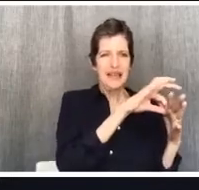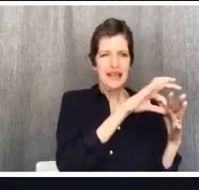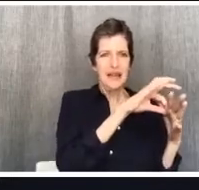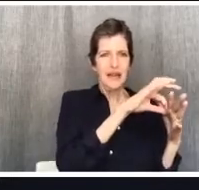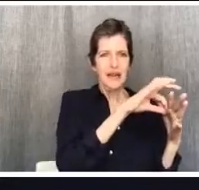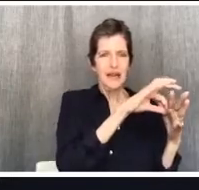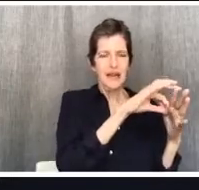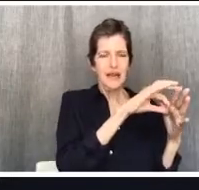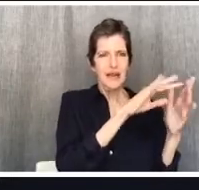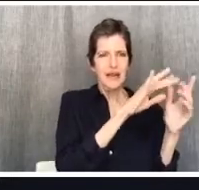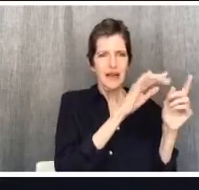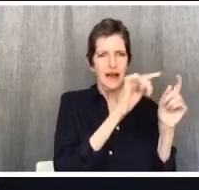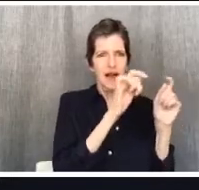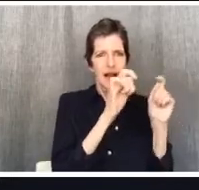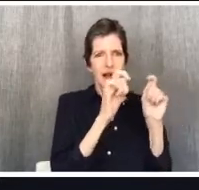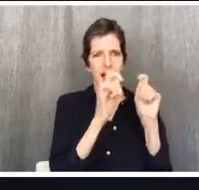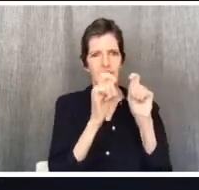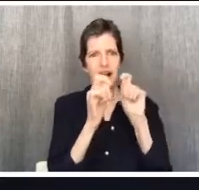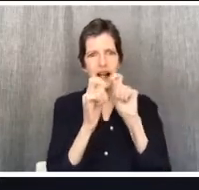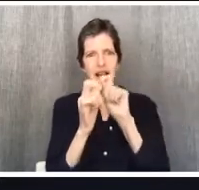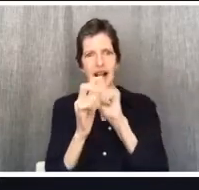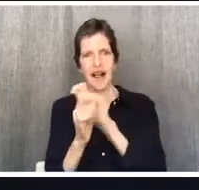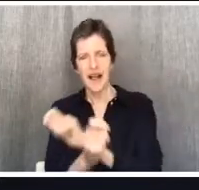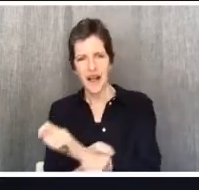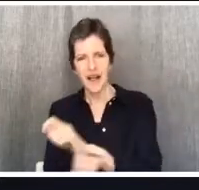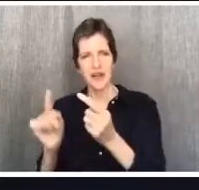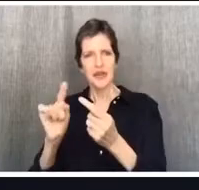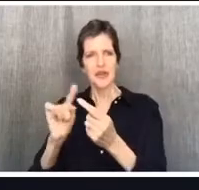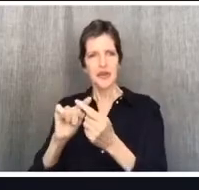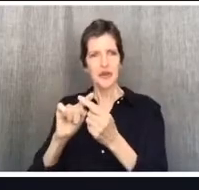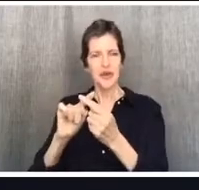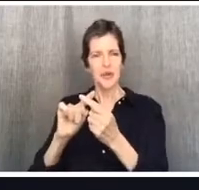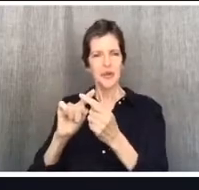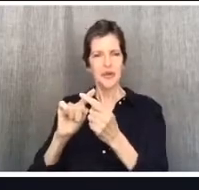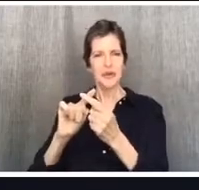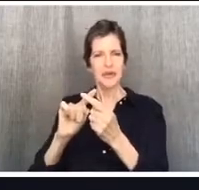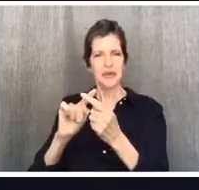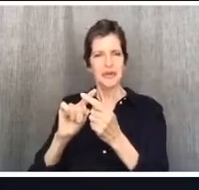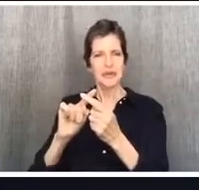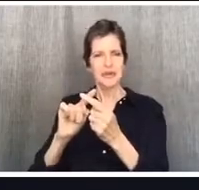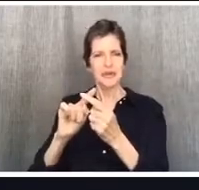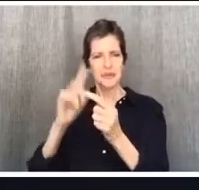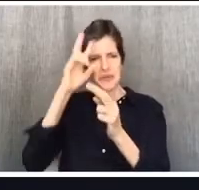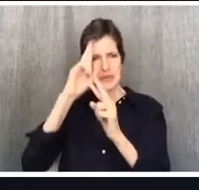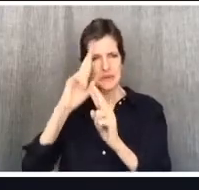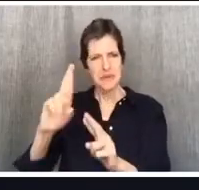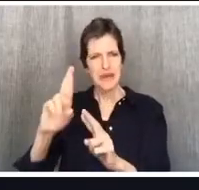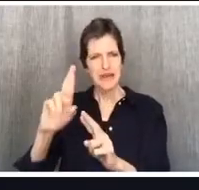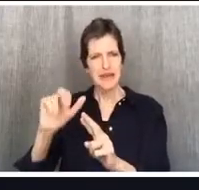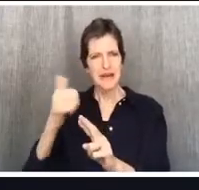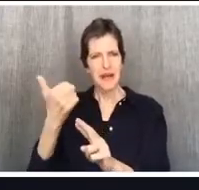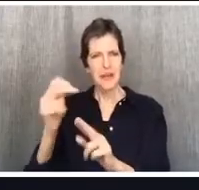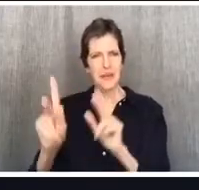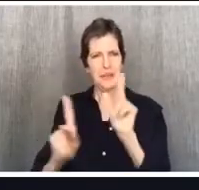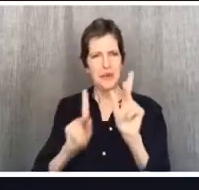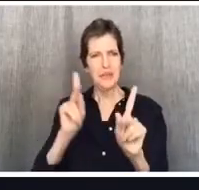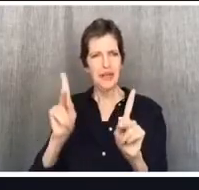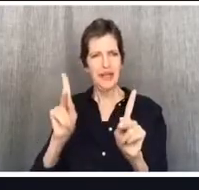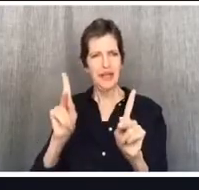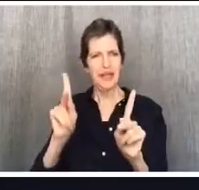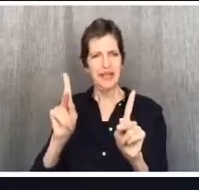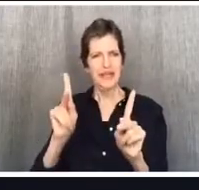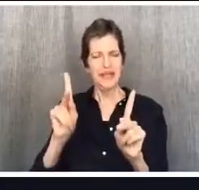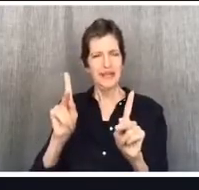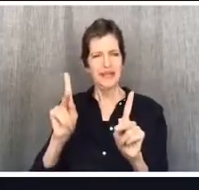It's so powerful to me. And I can't help but think about our present situation. Our present situation